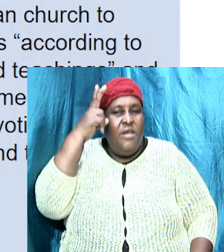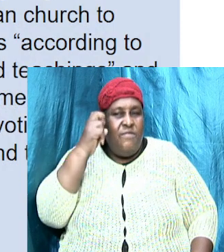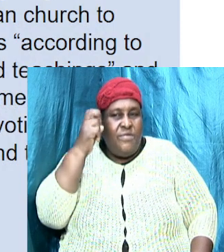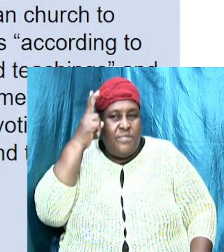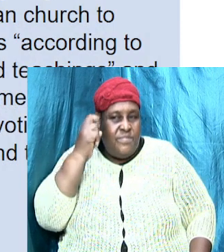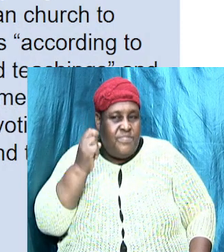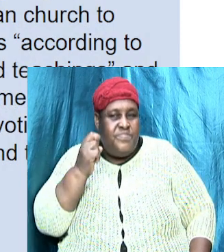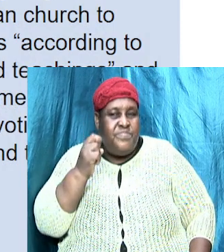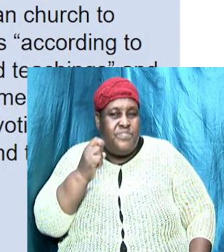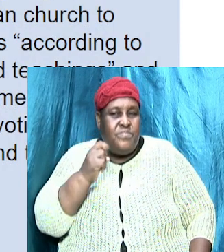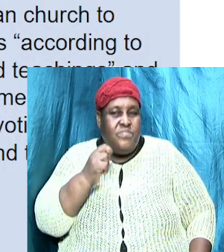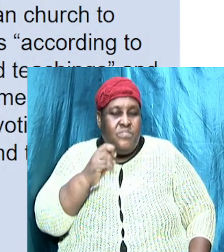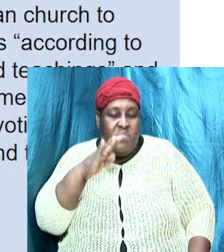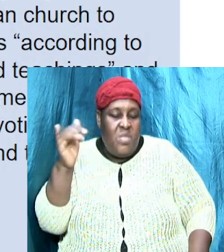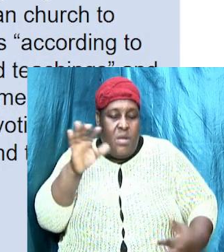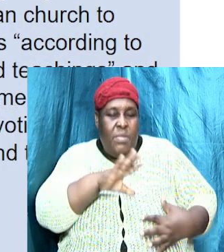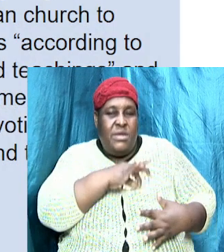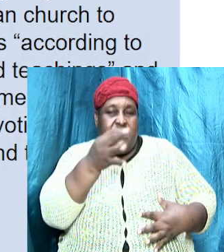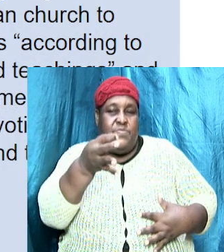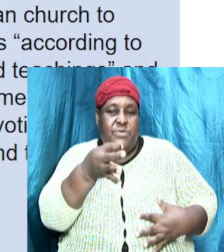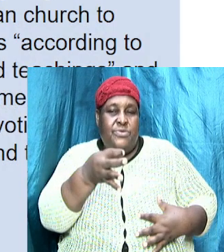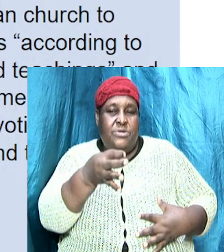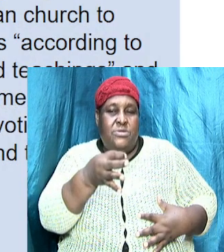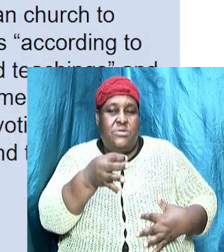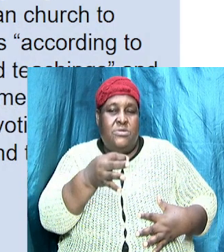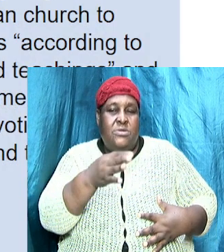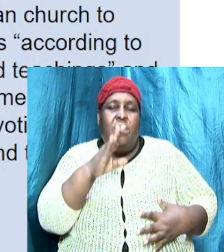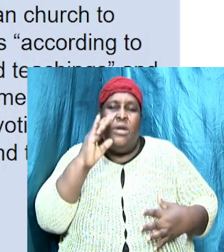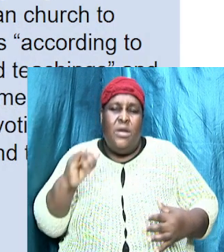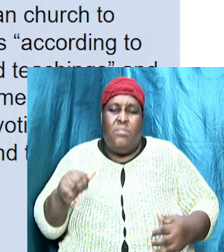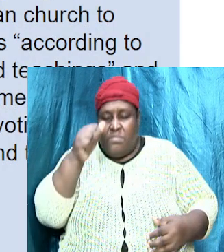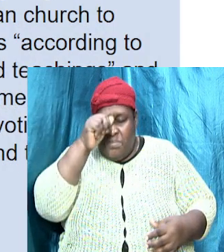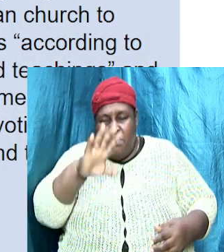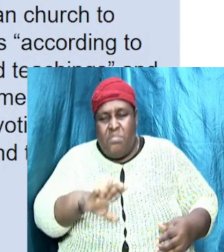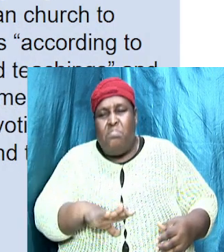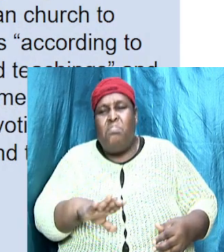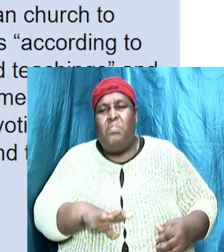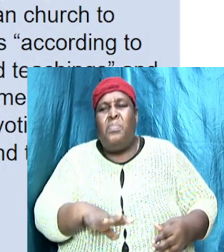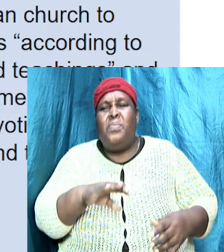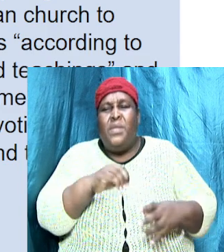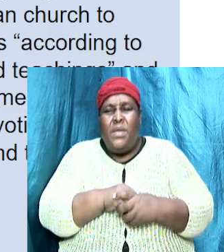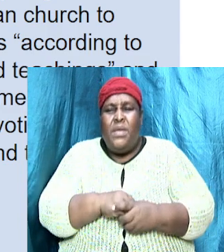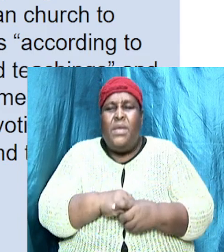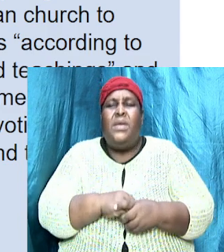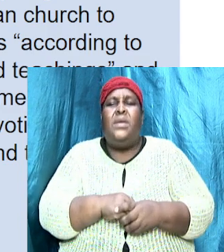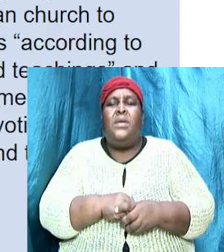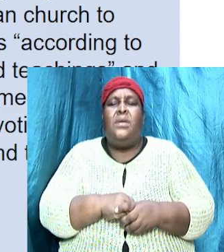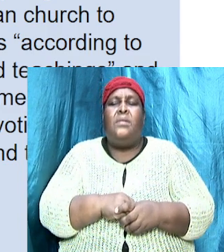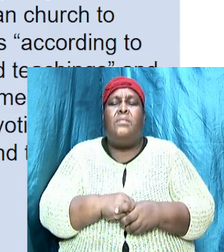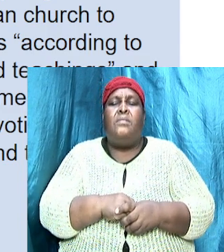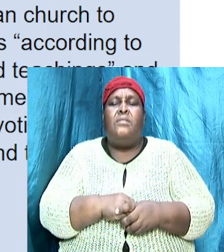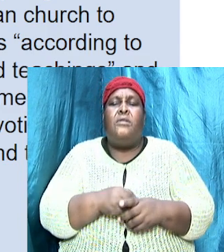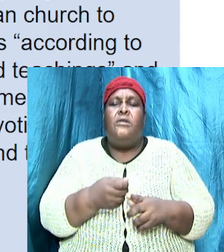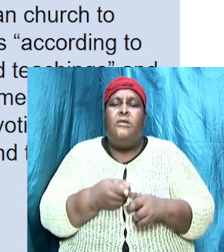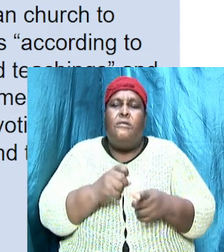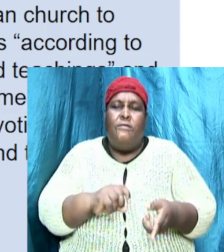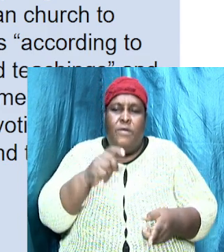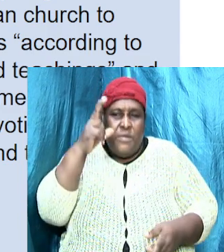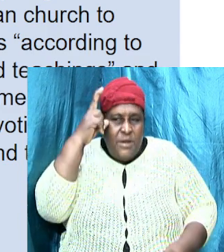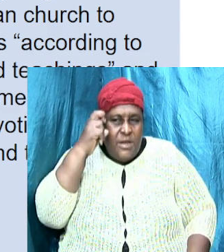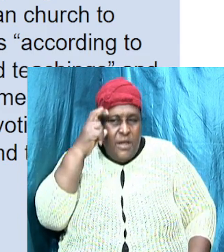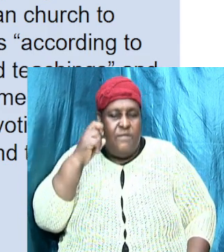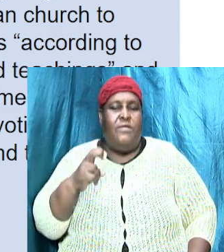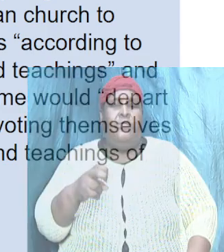So it can be by spirits, or it can be by a man that is influenced by, still come down to a spirit.